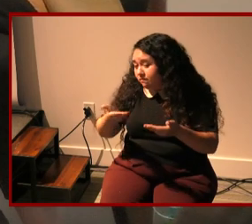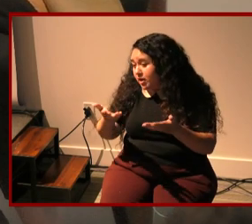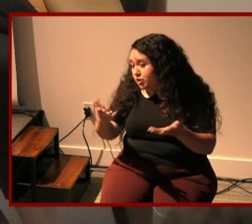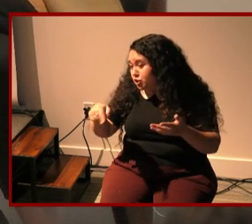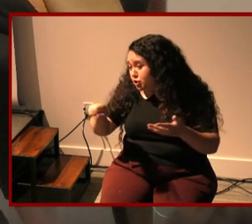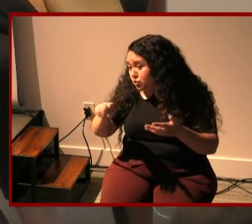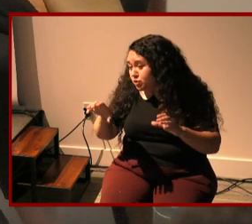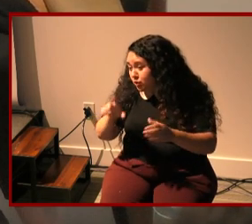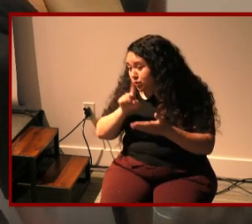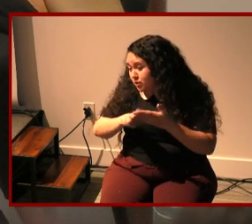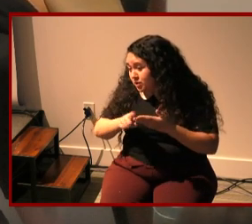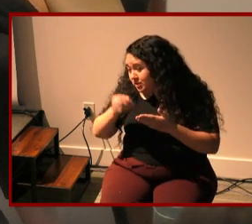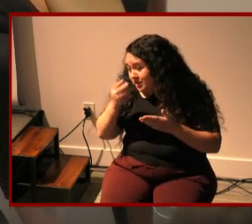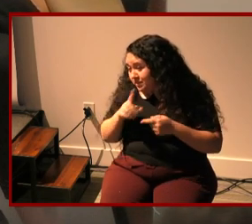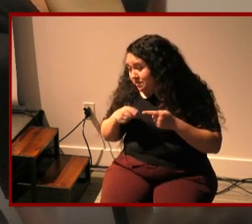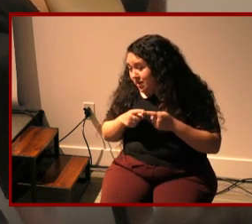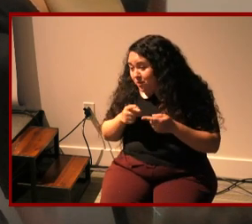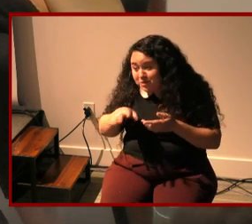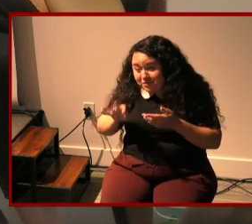and tell me all about it